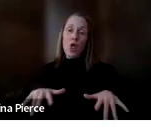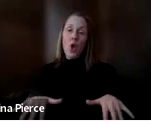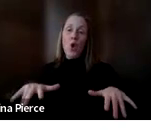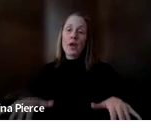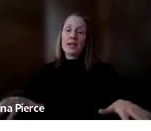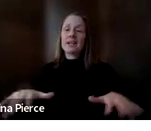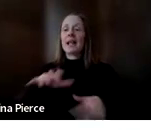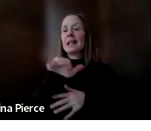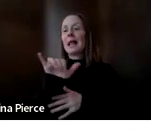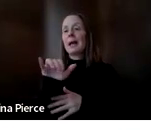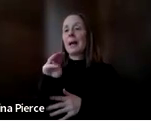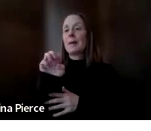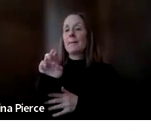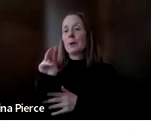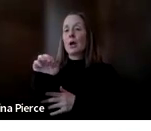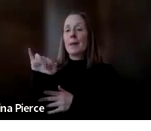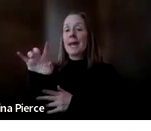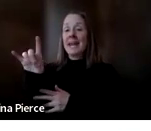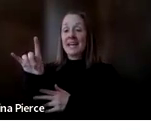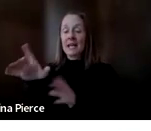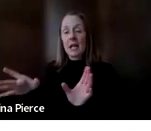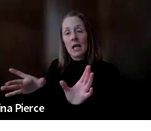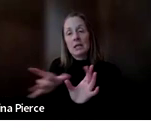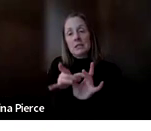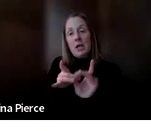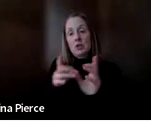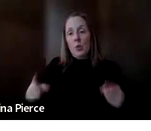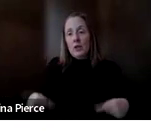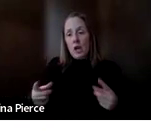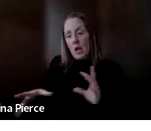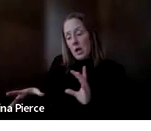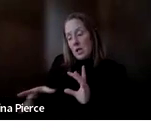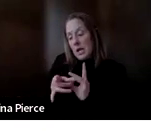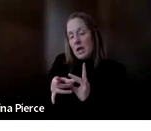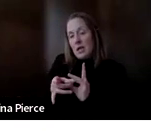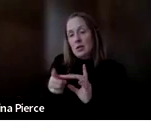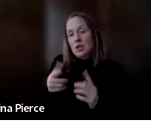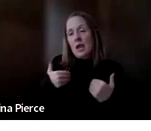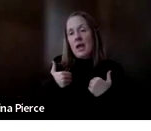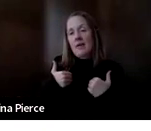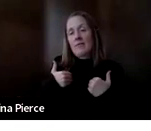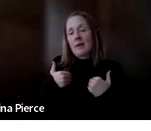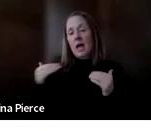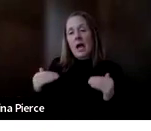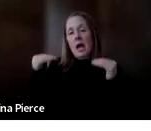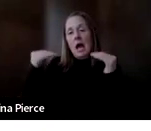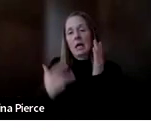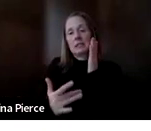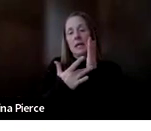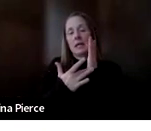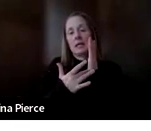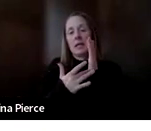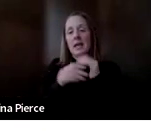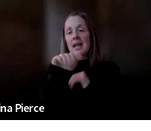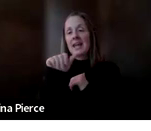vibes going. And you can see attached to her wheelchair, she has a high-tech AAC system mounted on an arm.